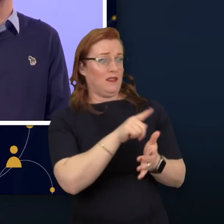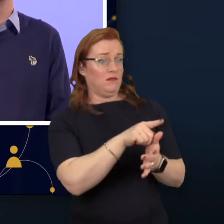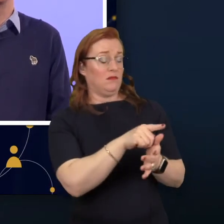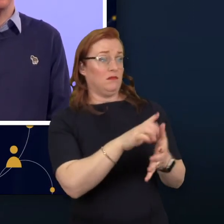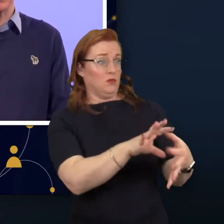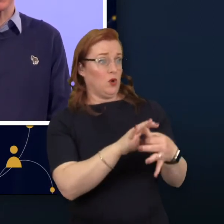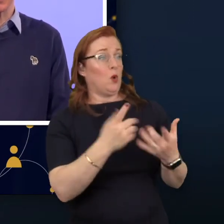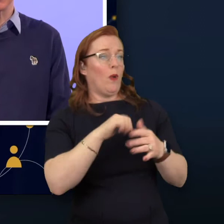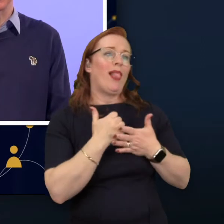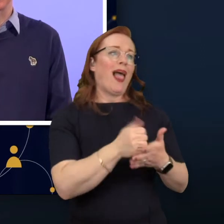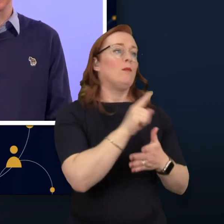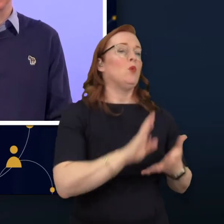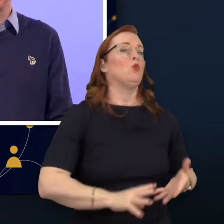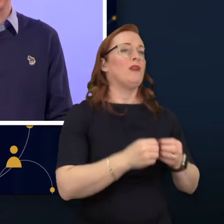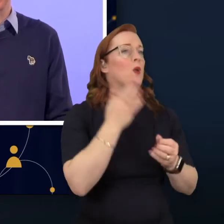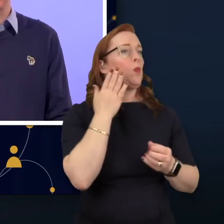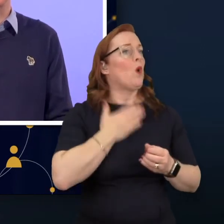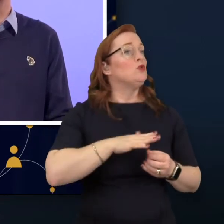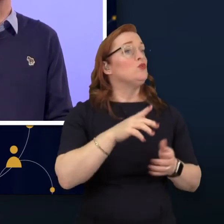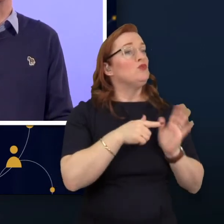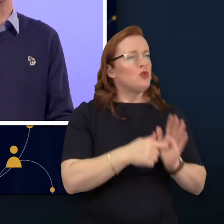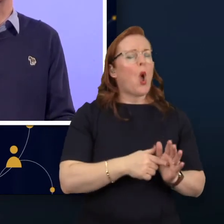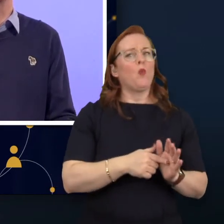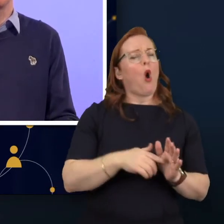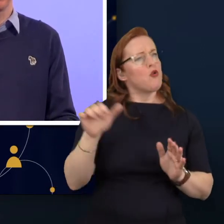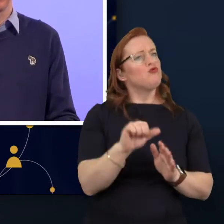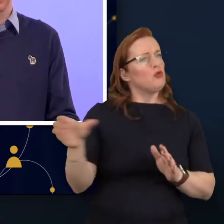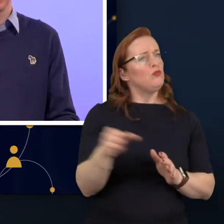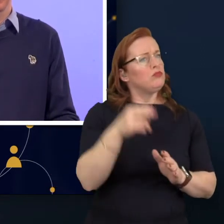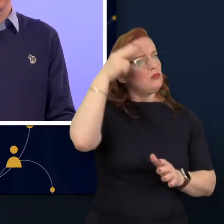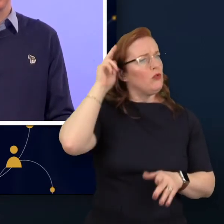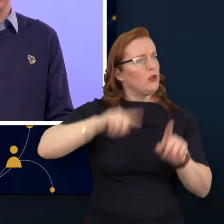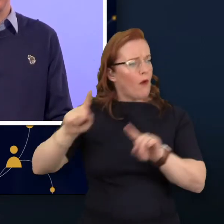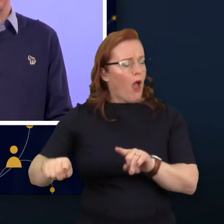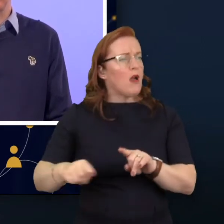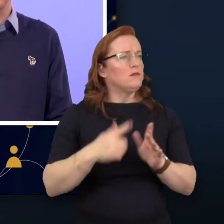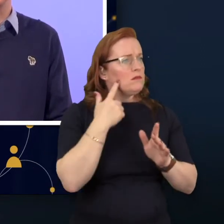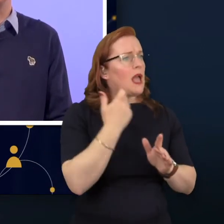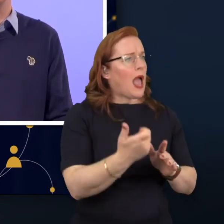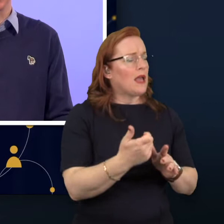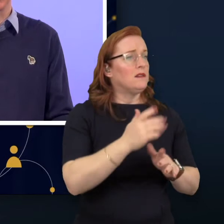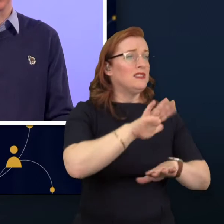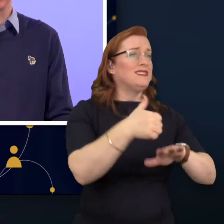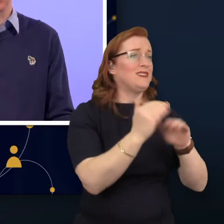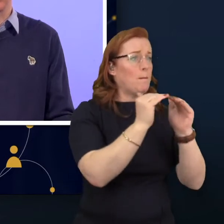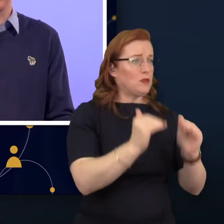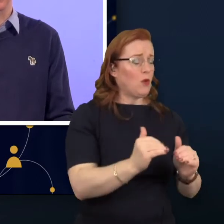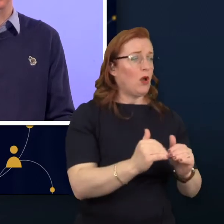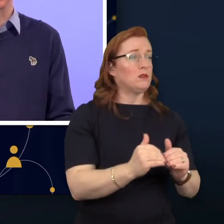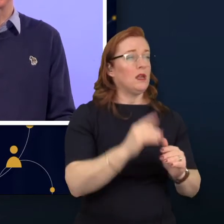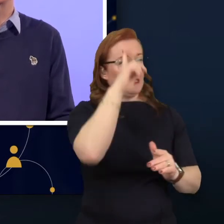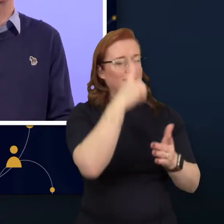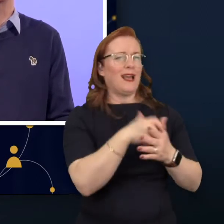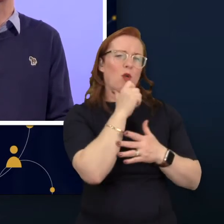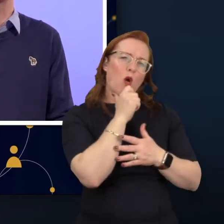create business cases backed up with academic rigor. Determine which roles in your organization are well